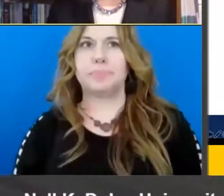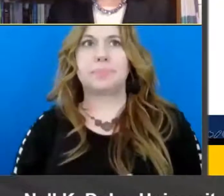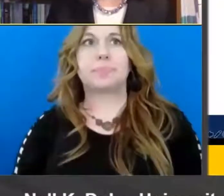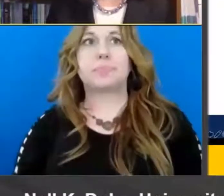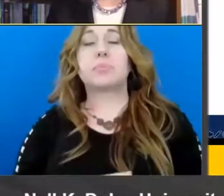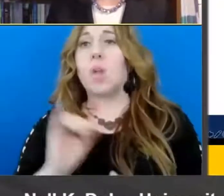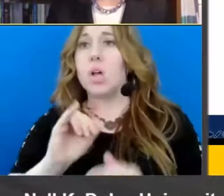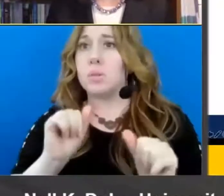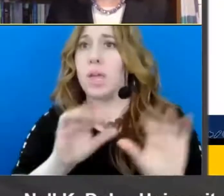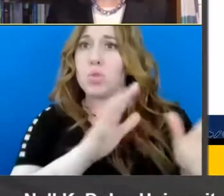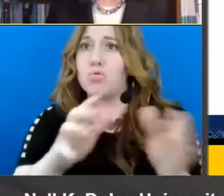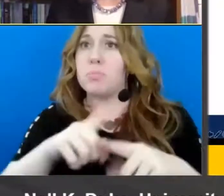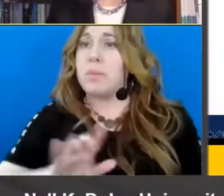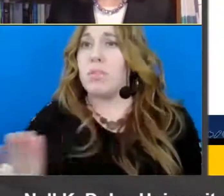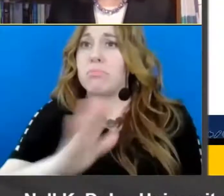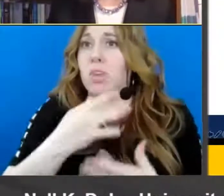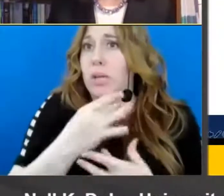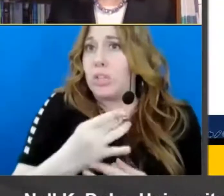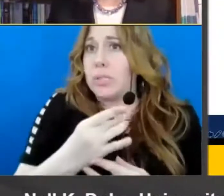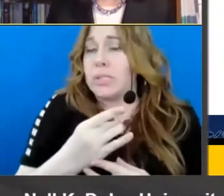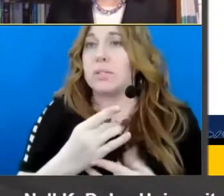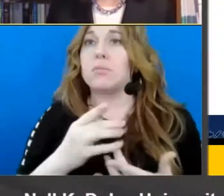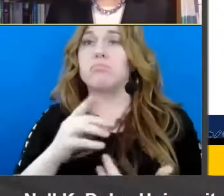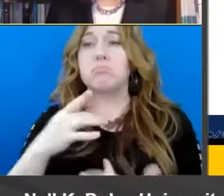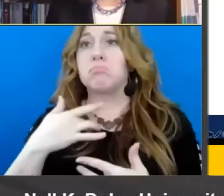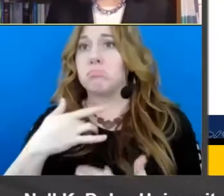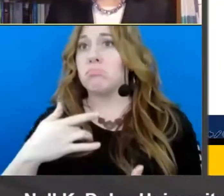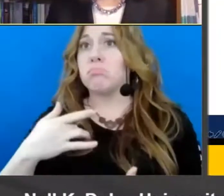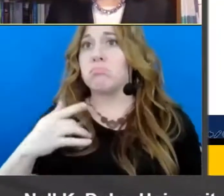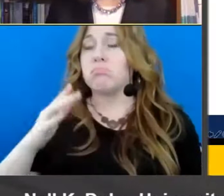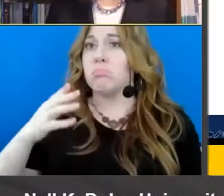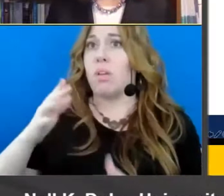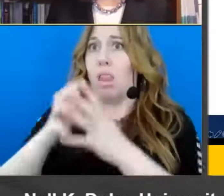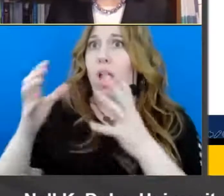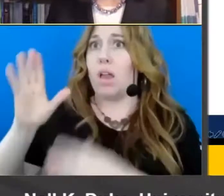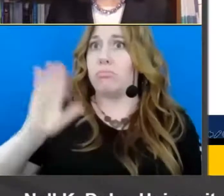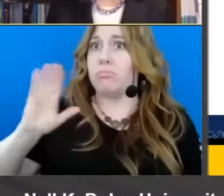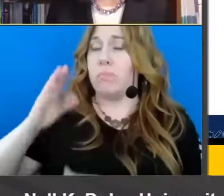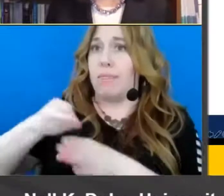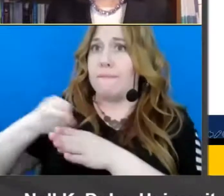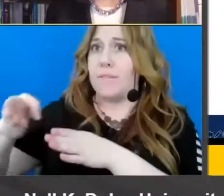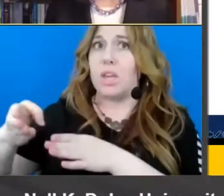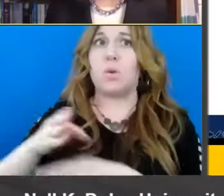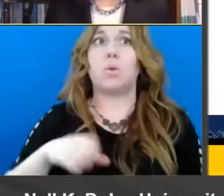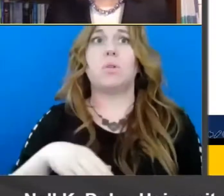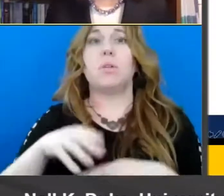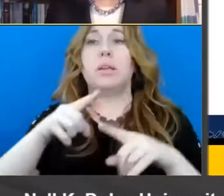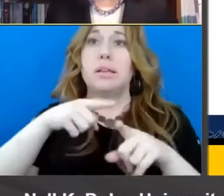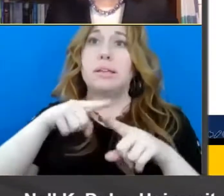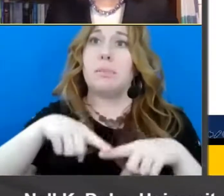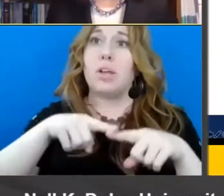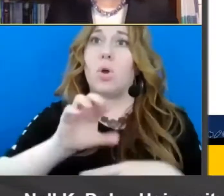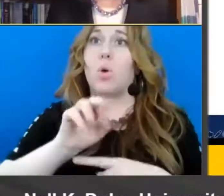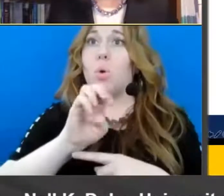also group students by interest um there's certainly a history of that in the field for example in the core your concept oriented reading